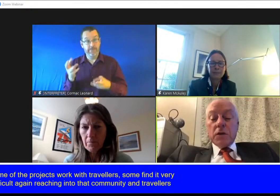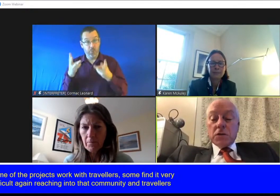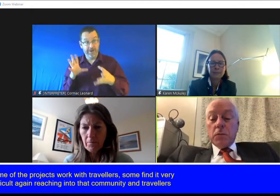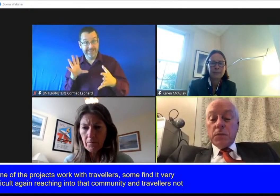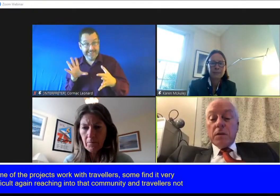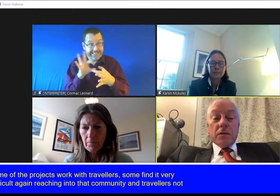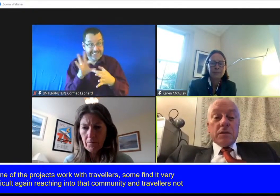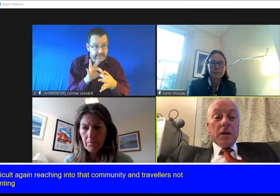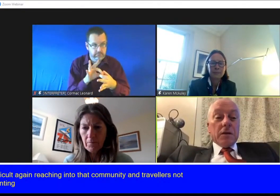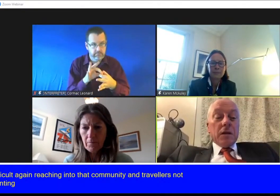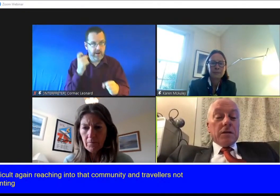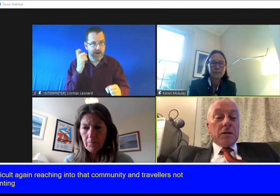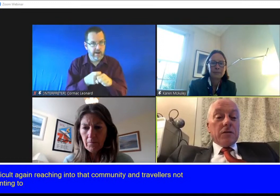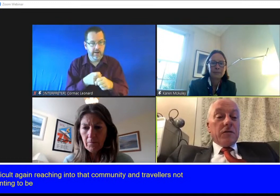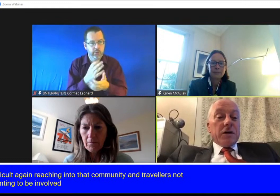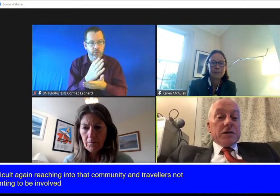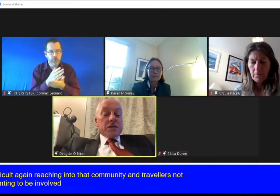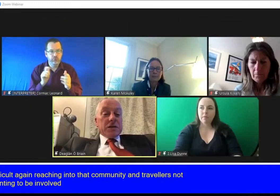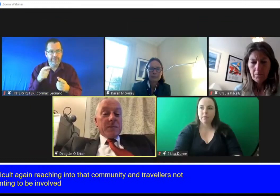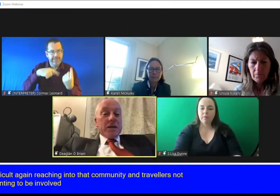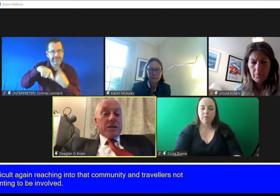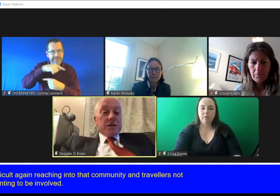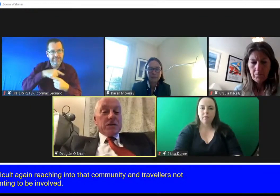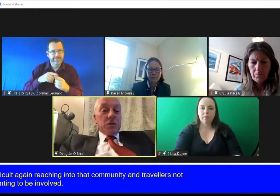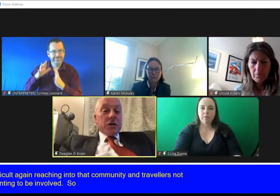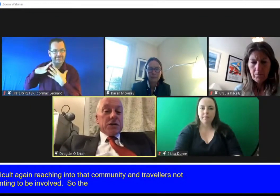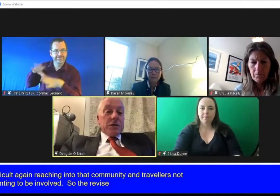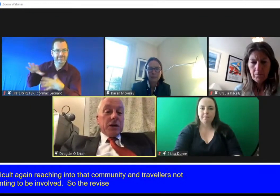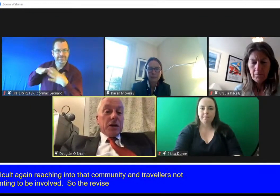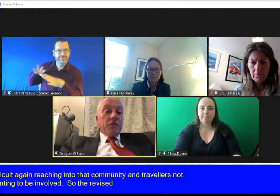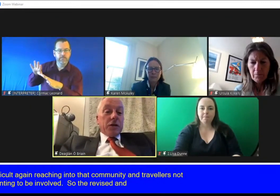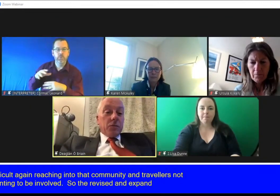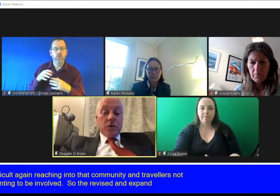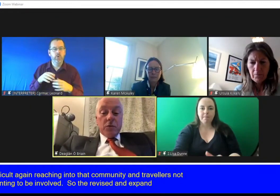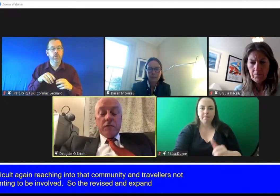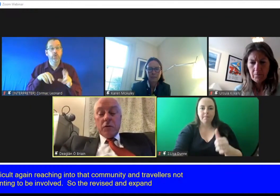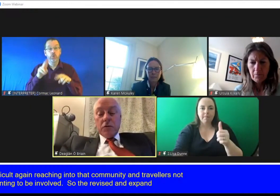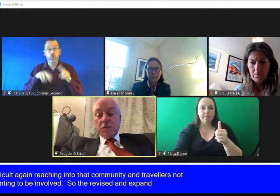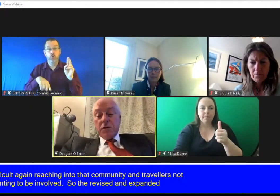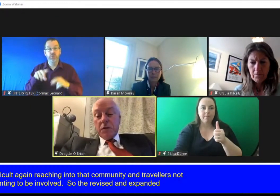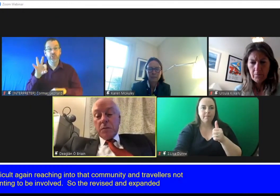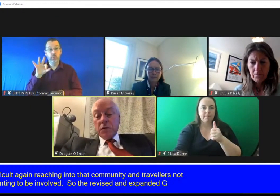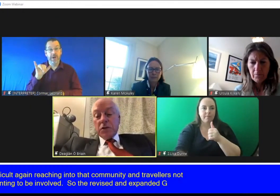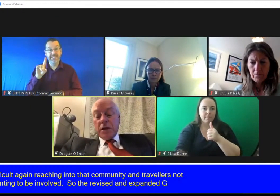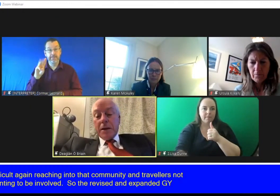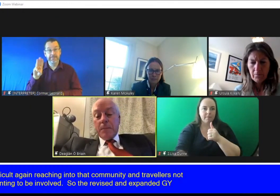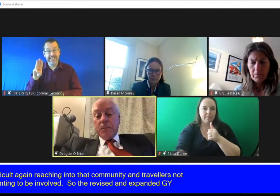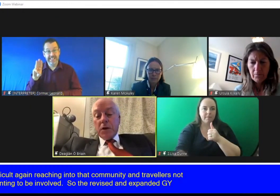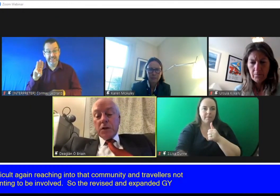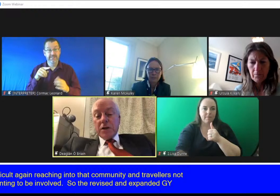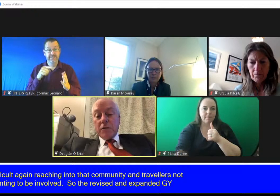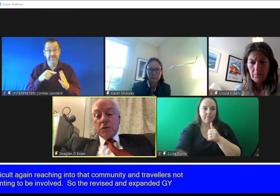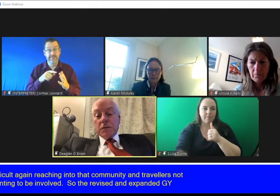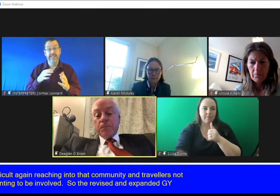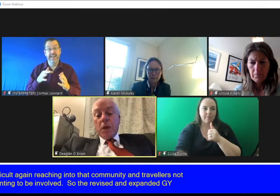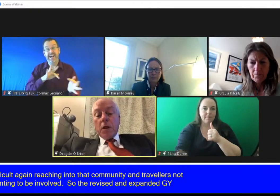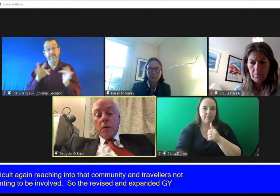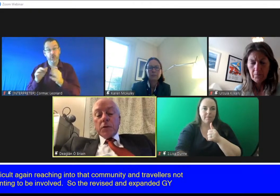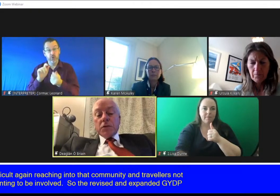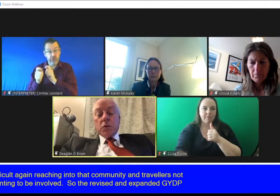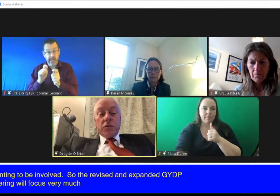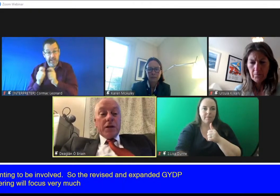so the revised and expanded gydp offering will will focus very much um on travelers